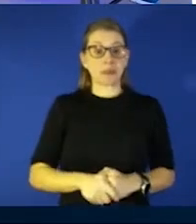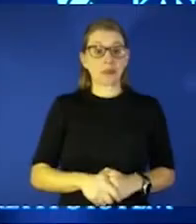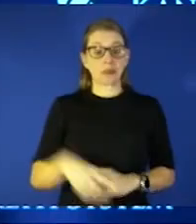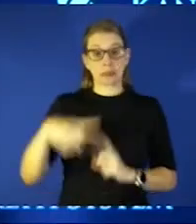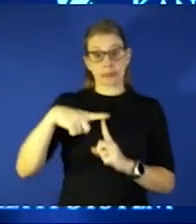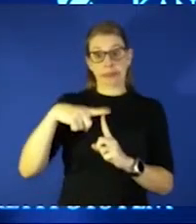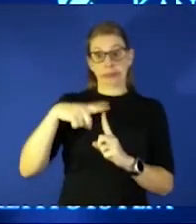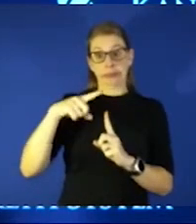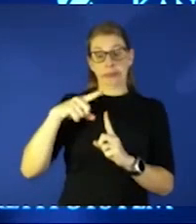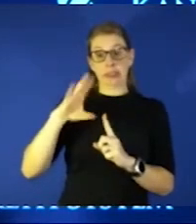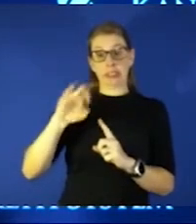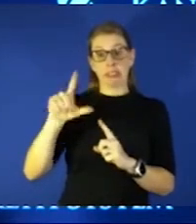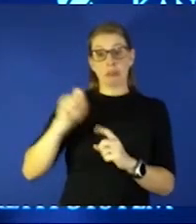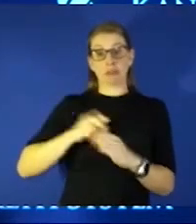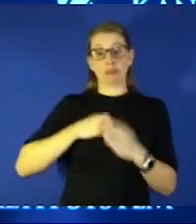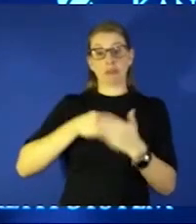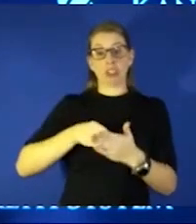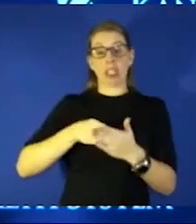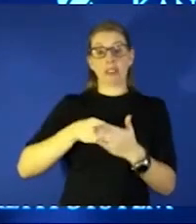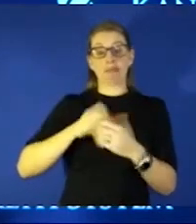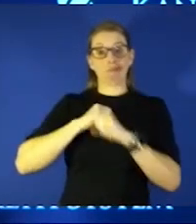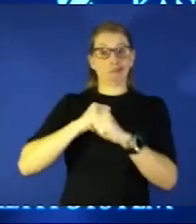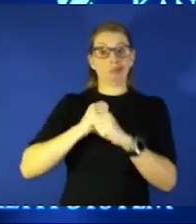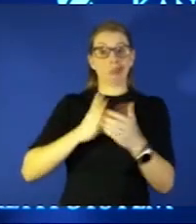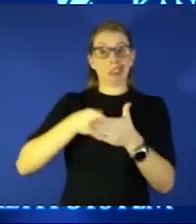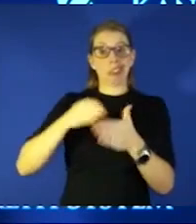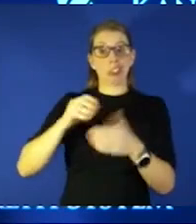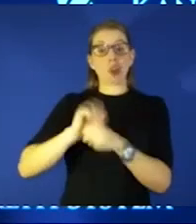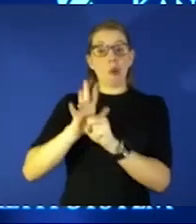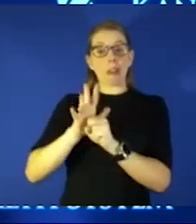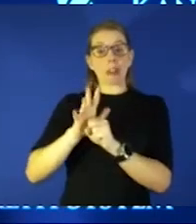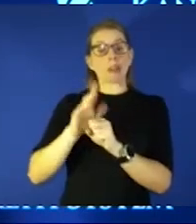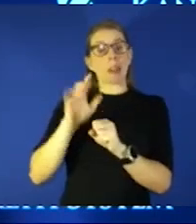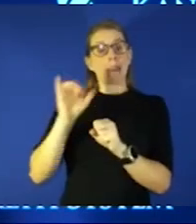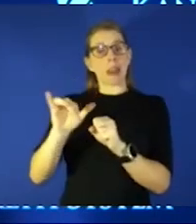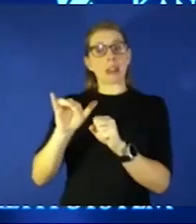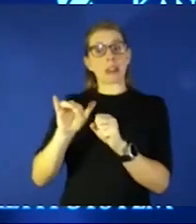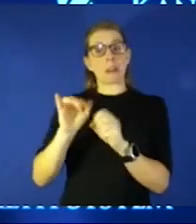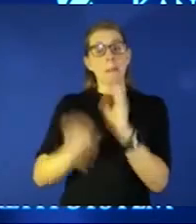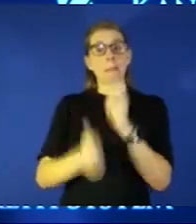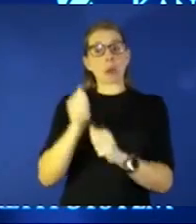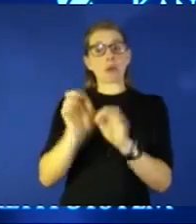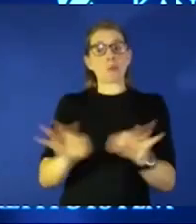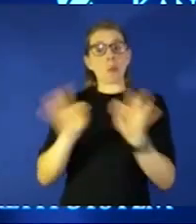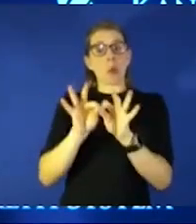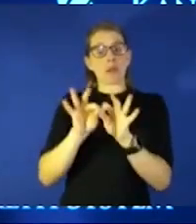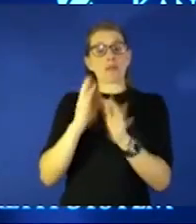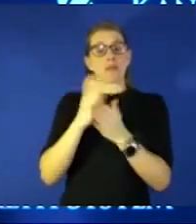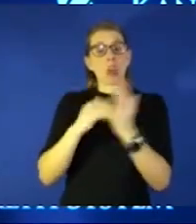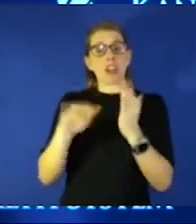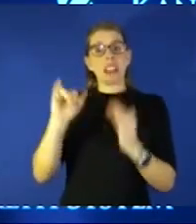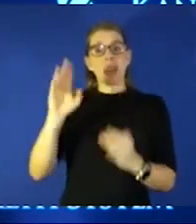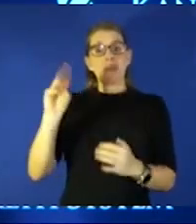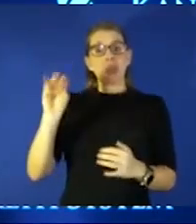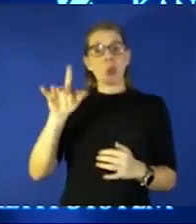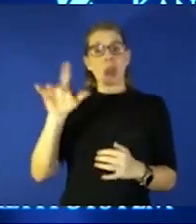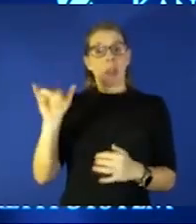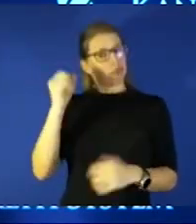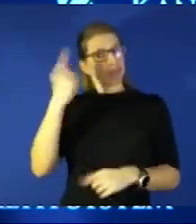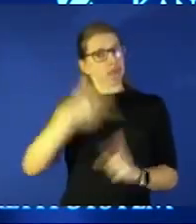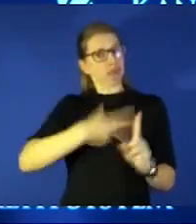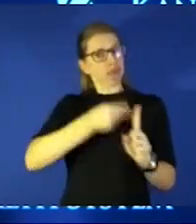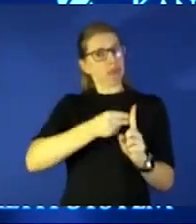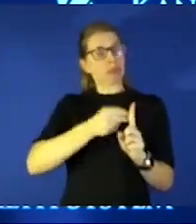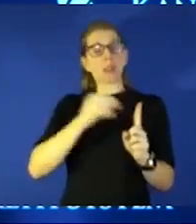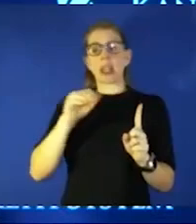against lots of infections and yes they protect against covet it's one of the more important forms of immunity remember the vaccination gives you multiple lines of immunity